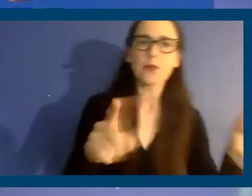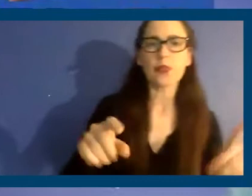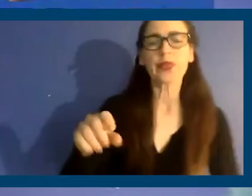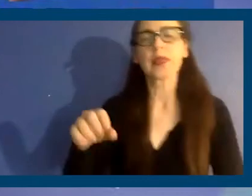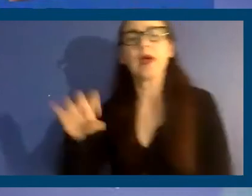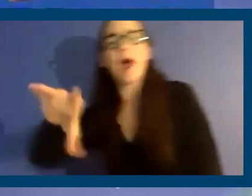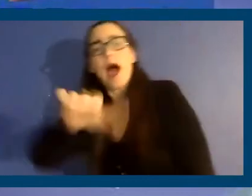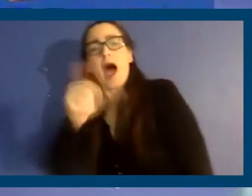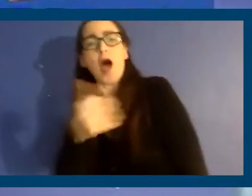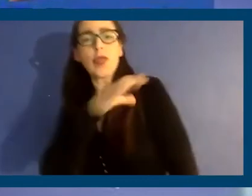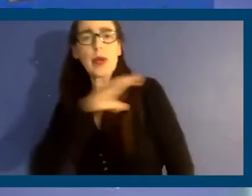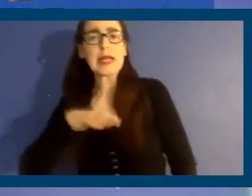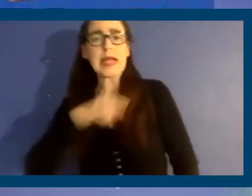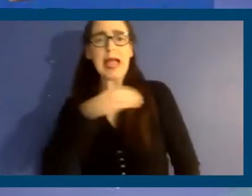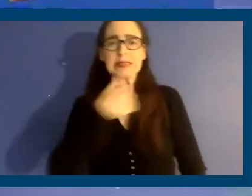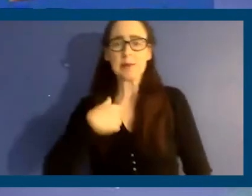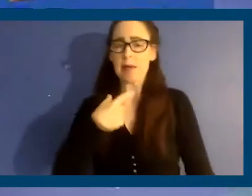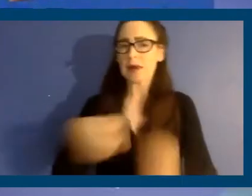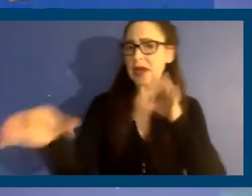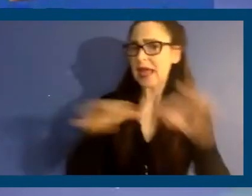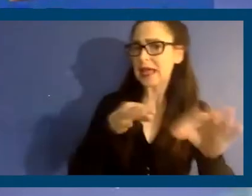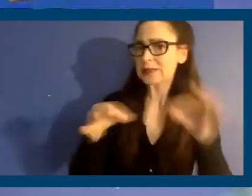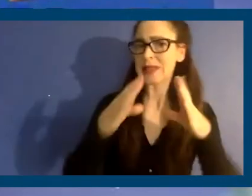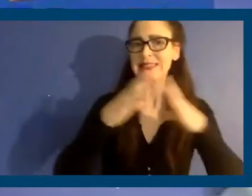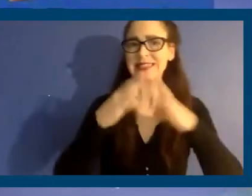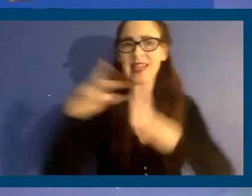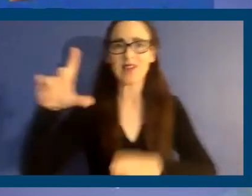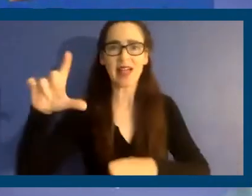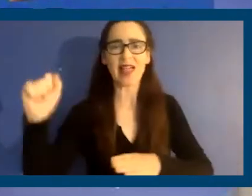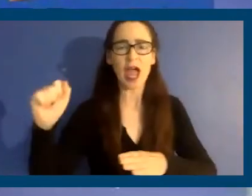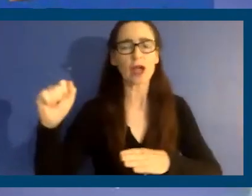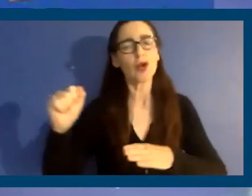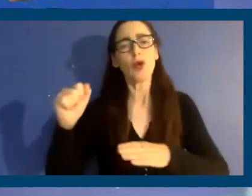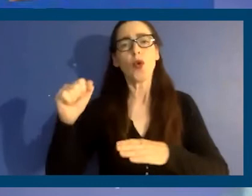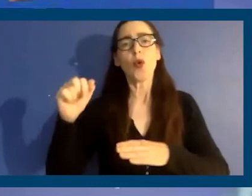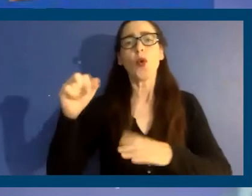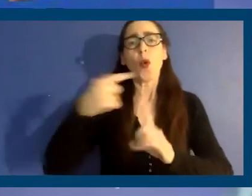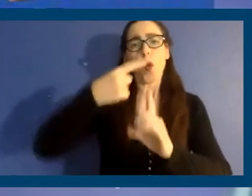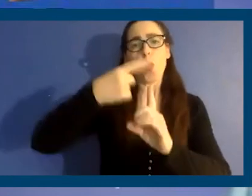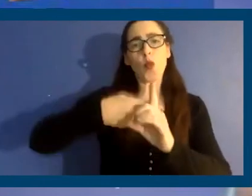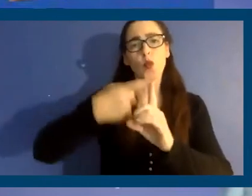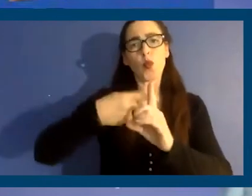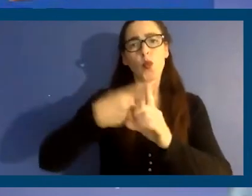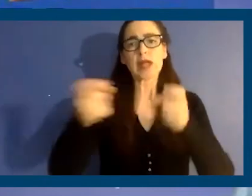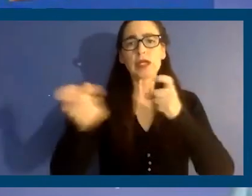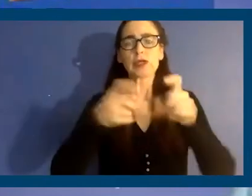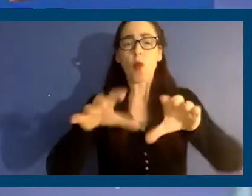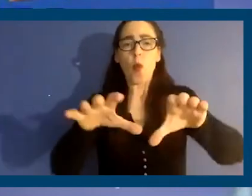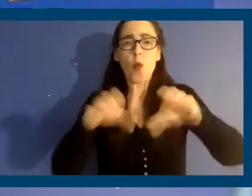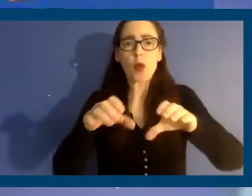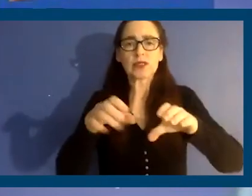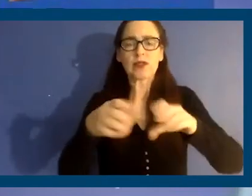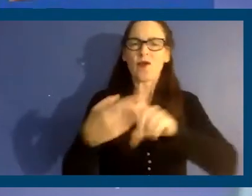about, in the city of Los Angeles, our rent control is frozen at an October 1978 date,